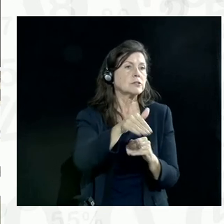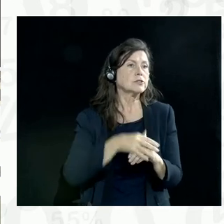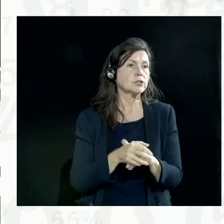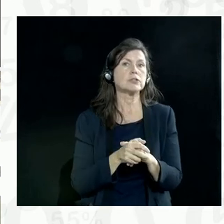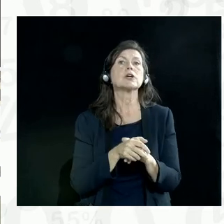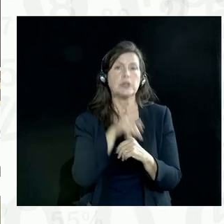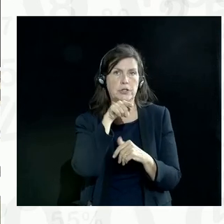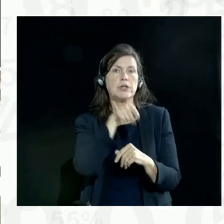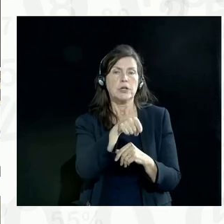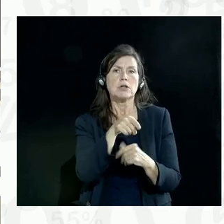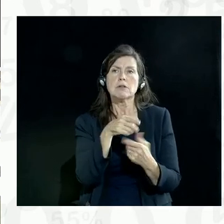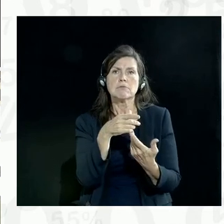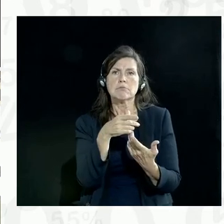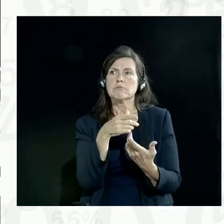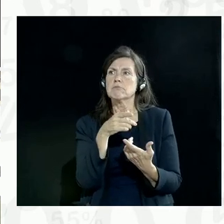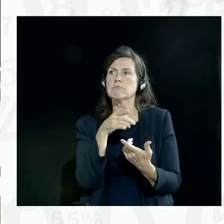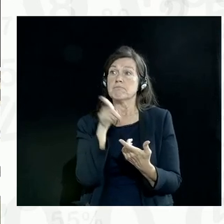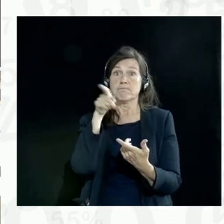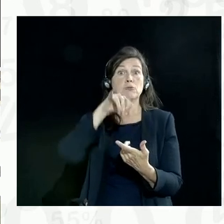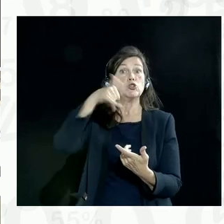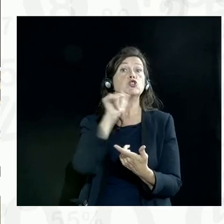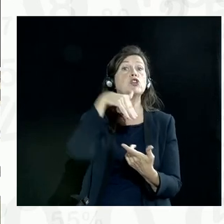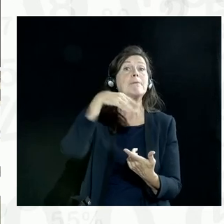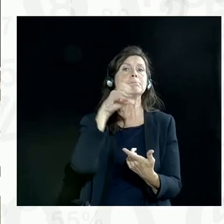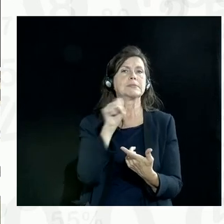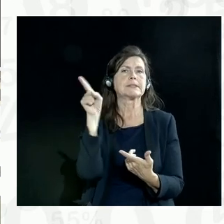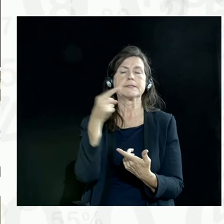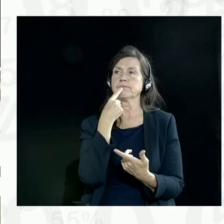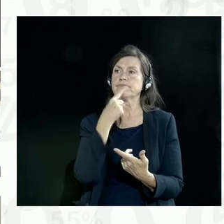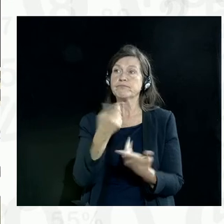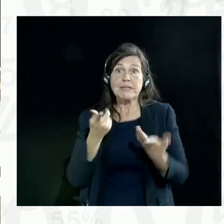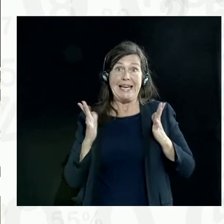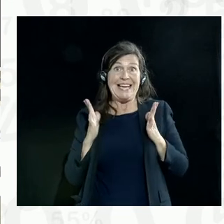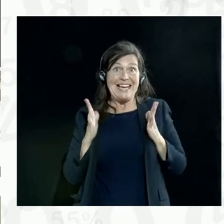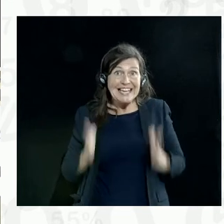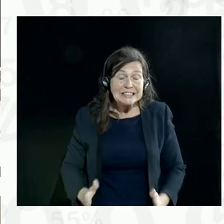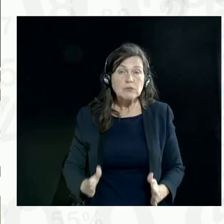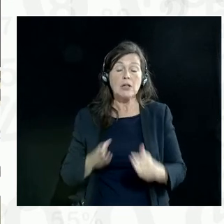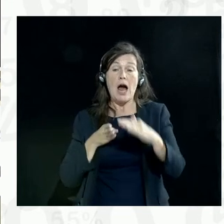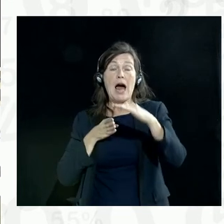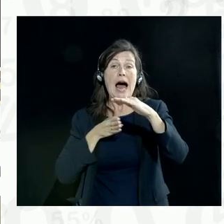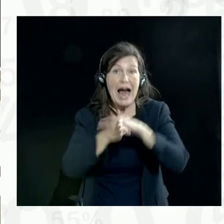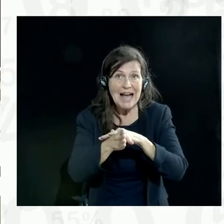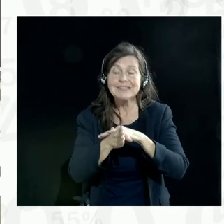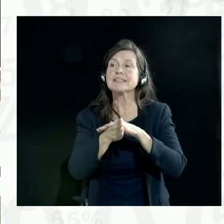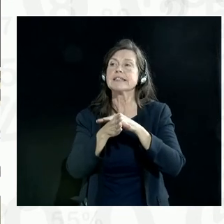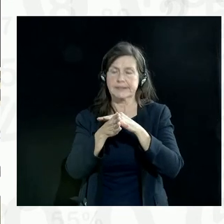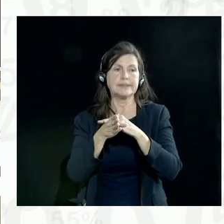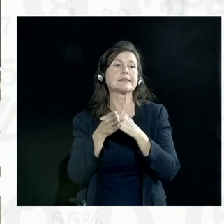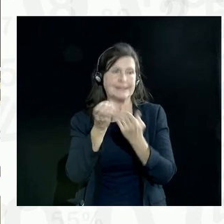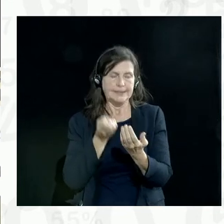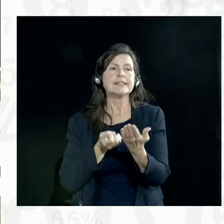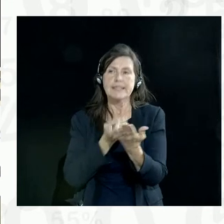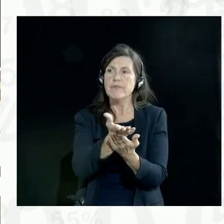life or death matter. So, you know, thinking about how individuals access information